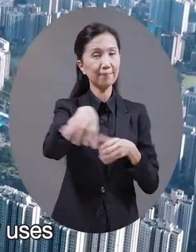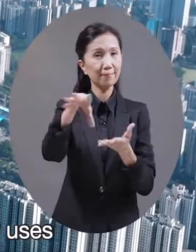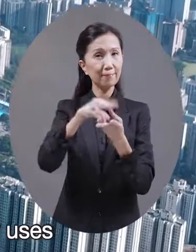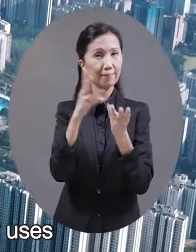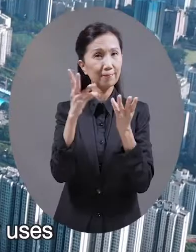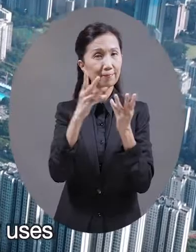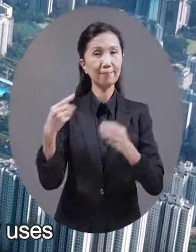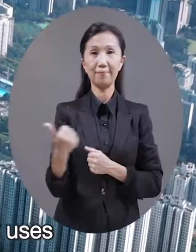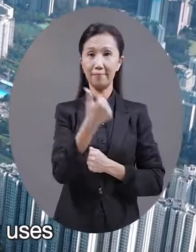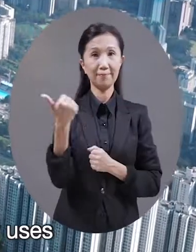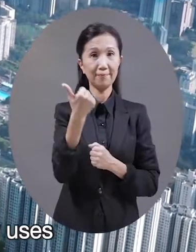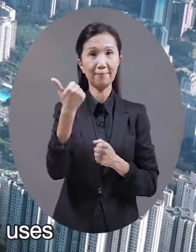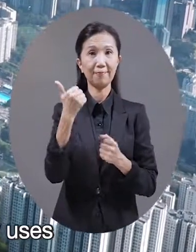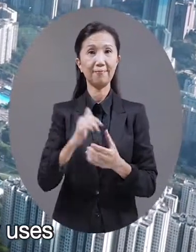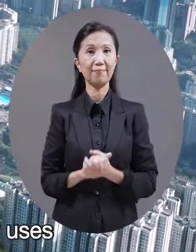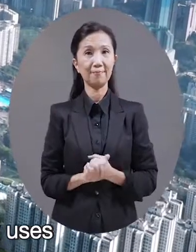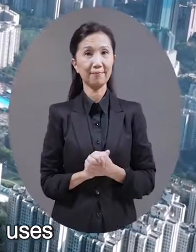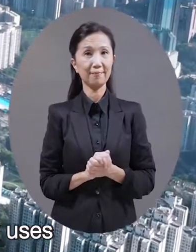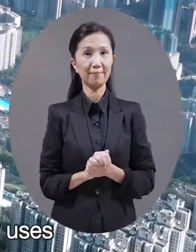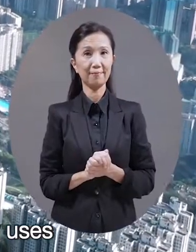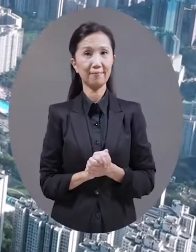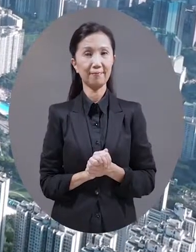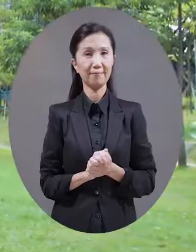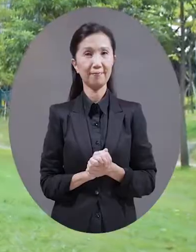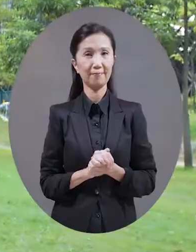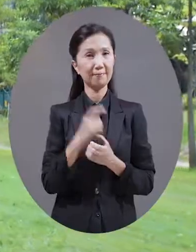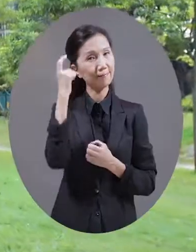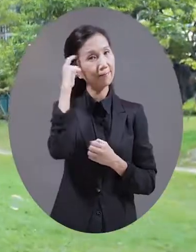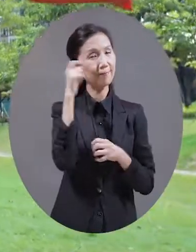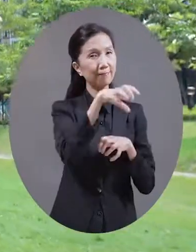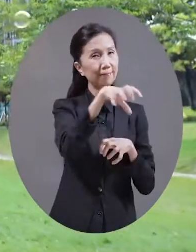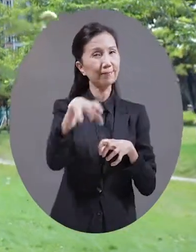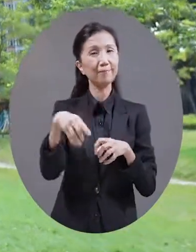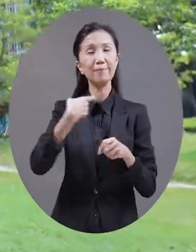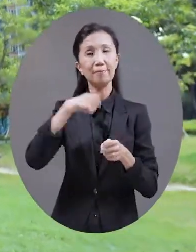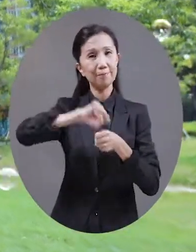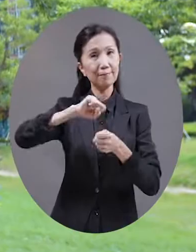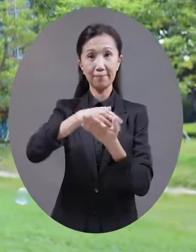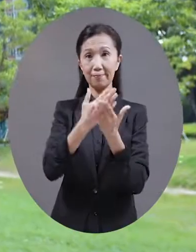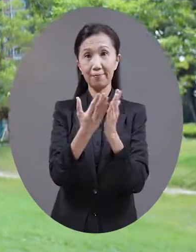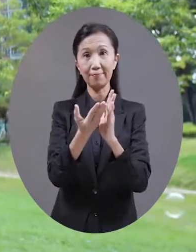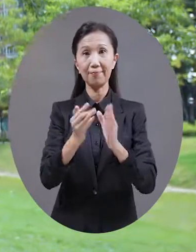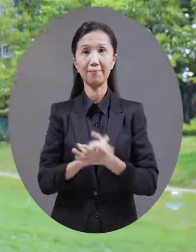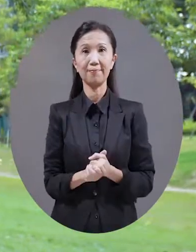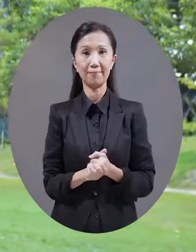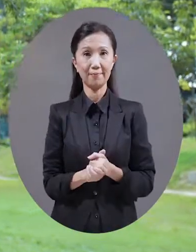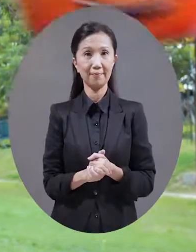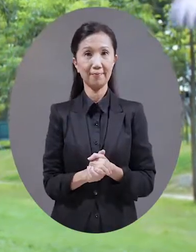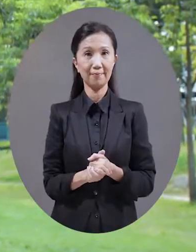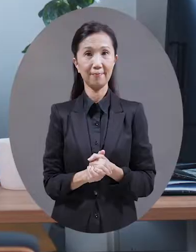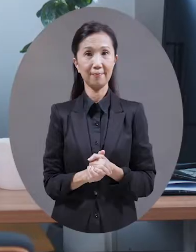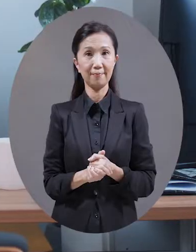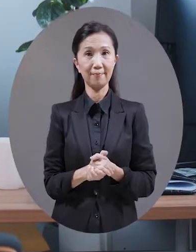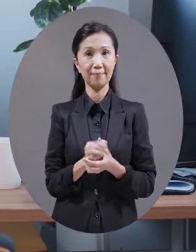Territory-wide and district-level statistics have many uses. We can know which districts need more community facilities.